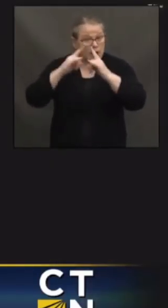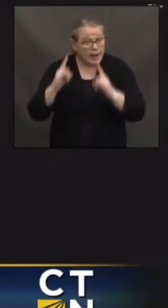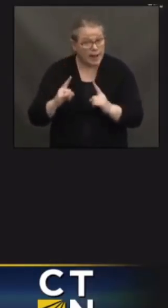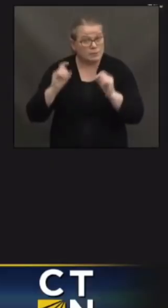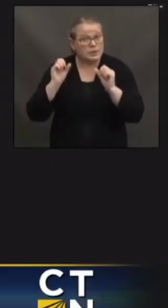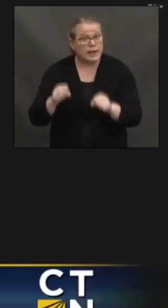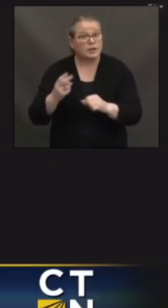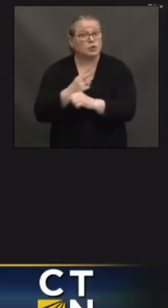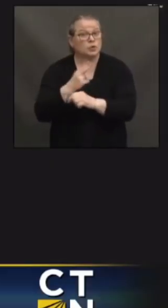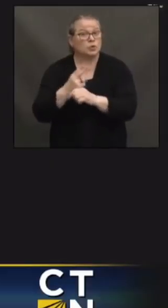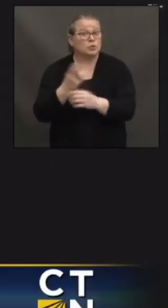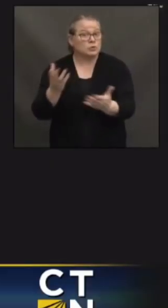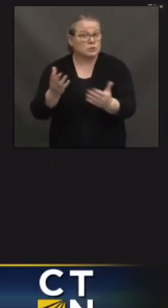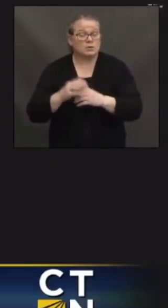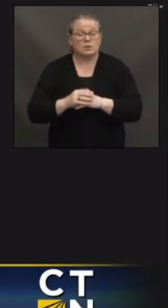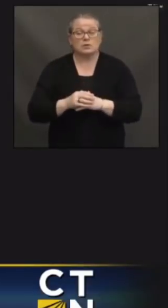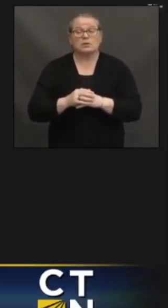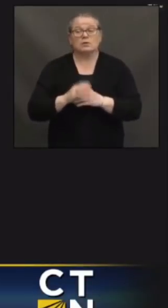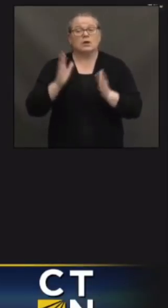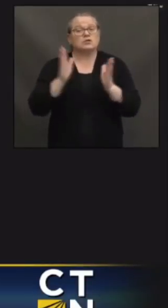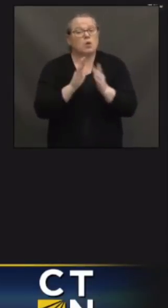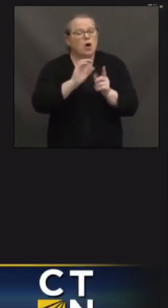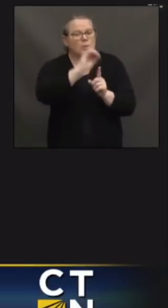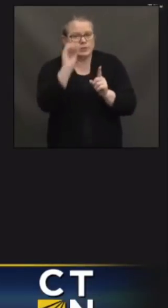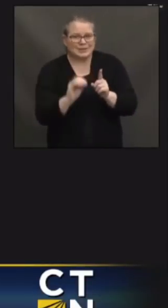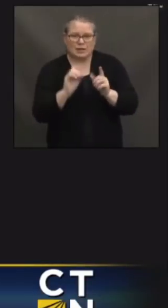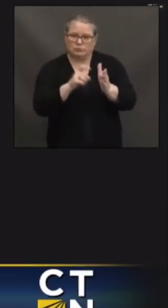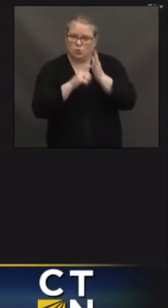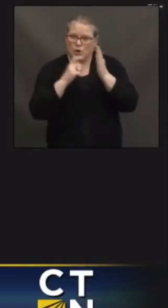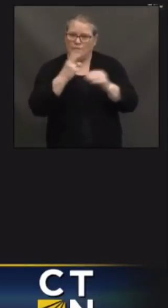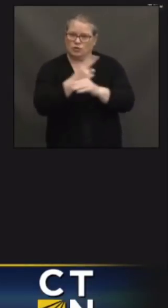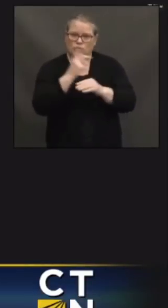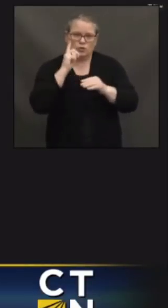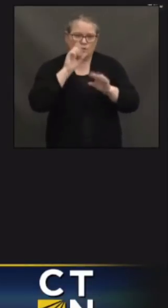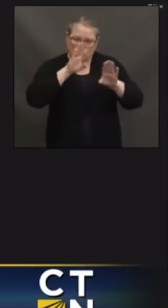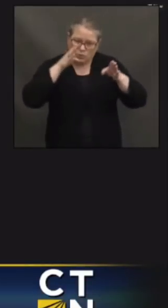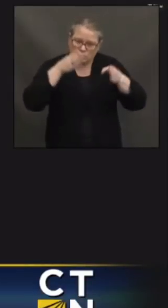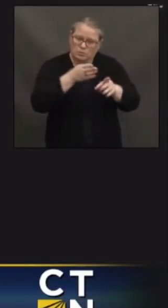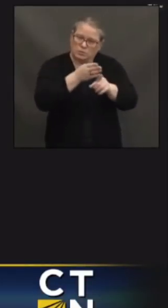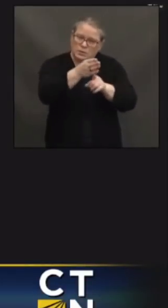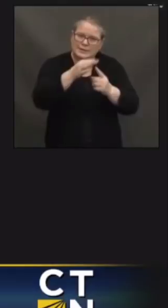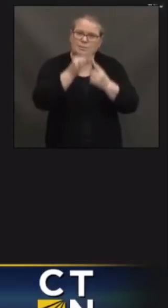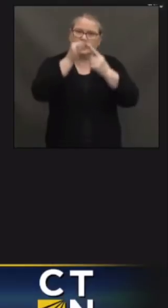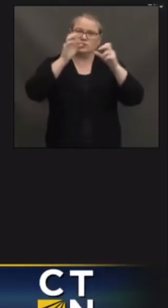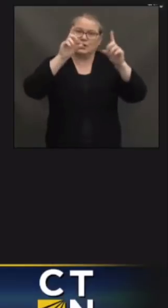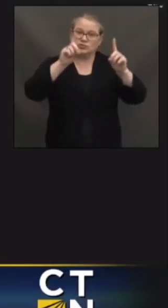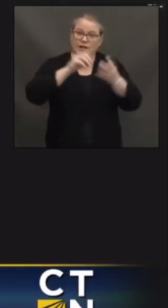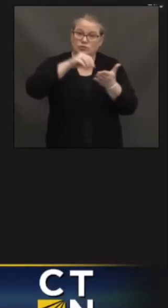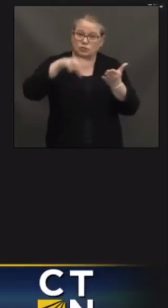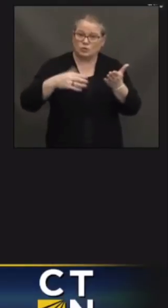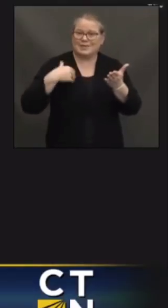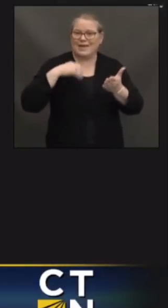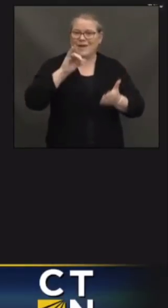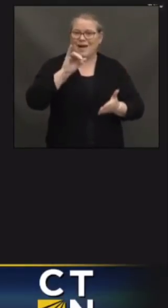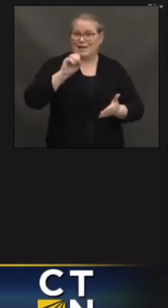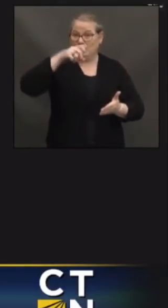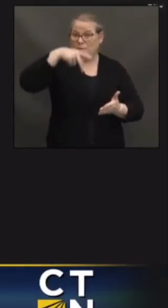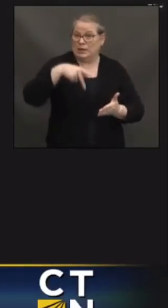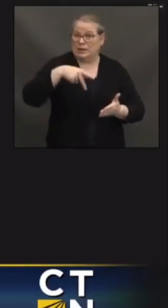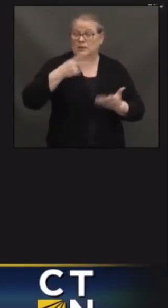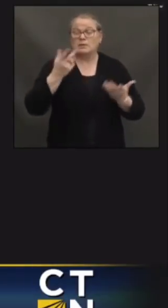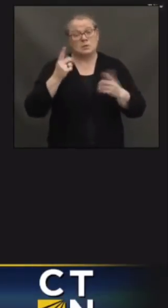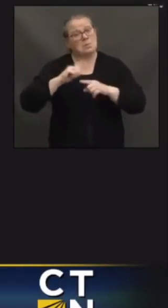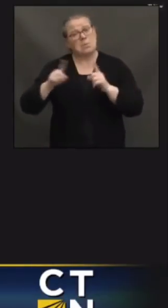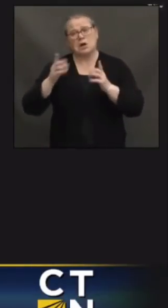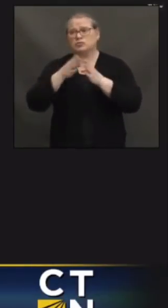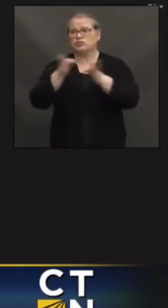small portion of the money that needs to be spent on special education students, on students with IEPs. But broadly, schools